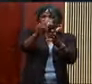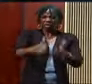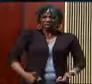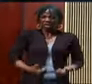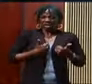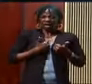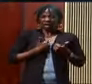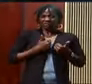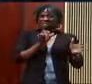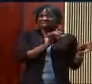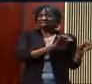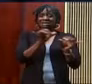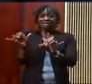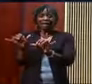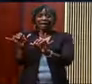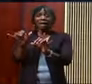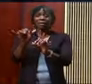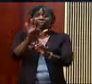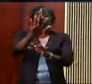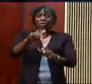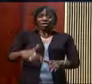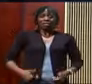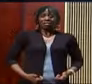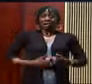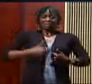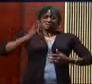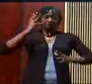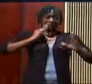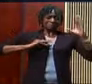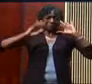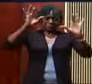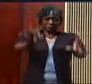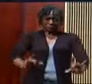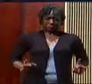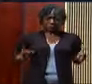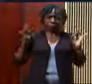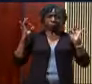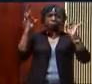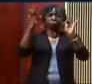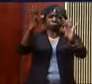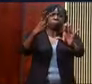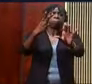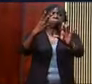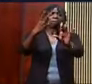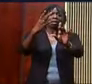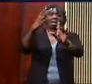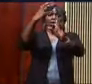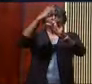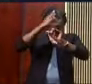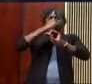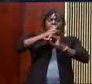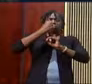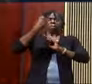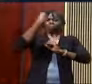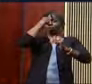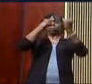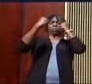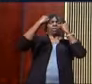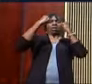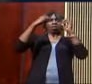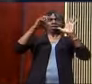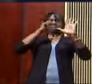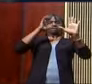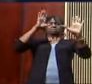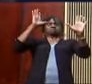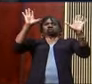will do. Life will hit you with a punch of problems that you never saw coming and sucker punch if